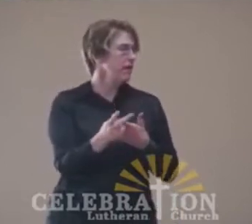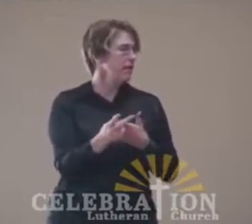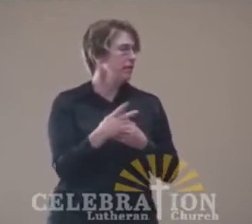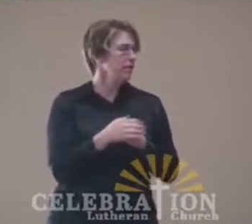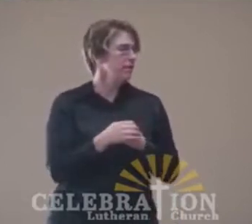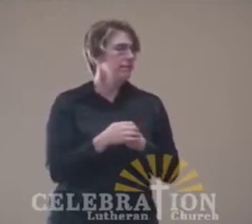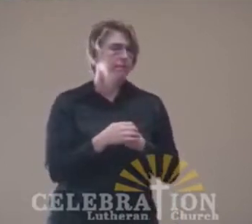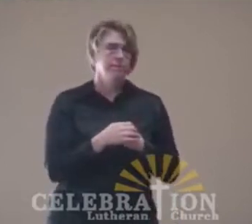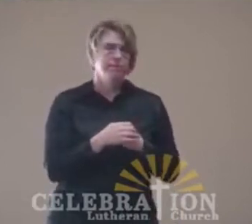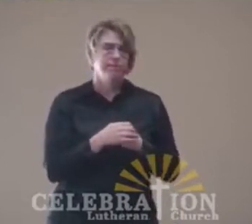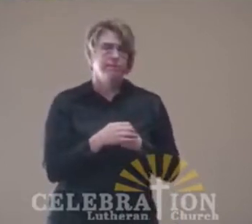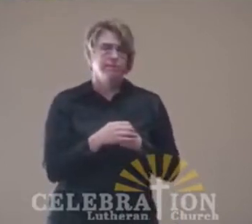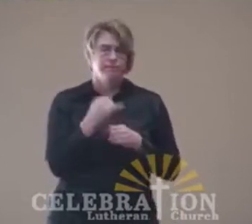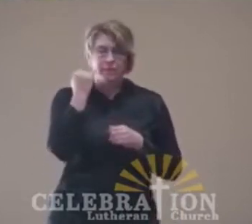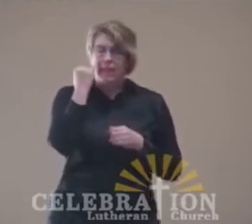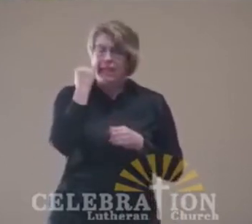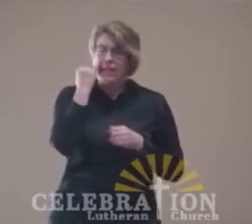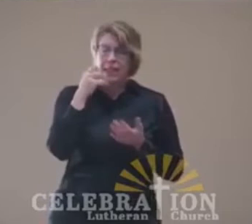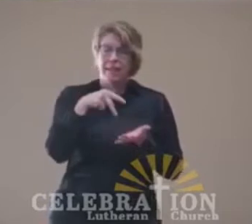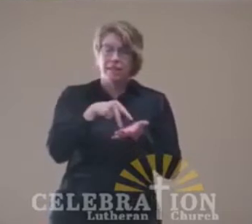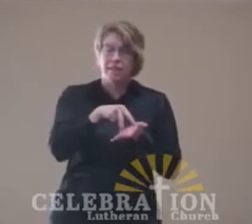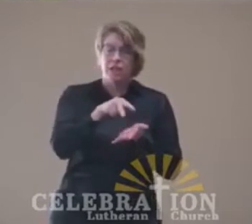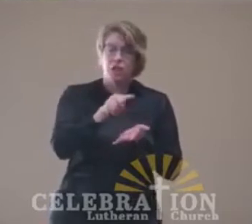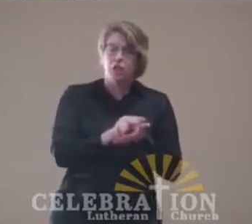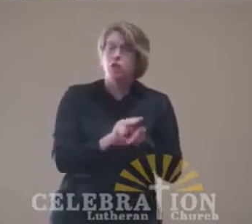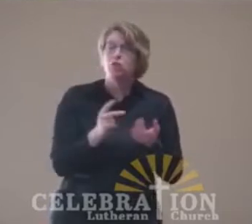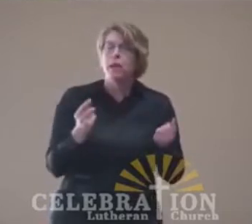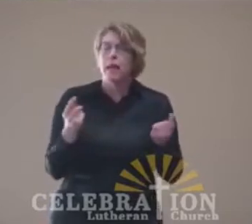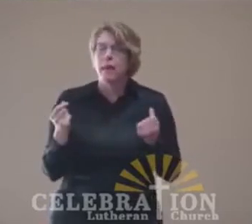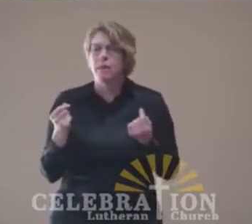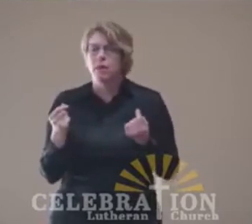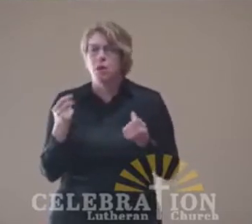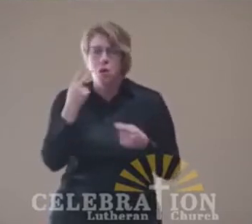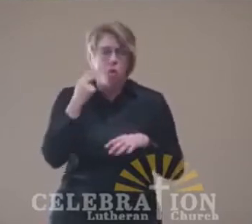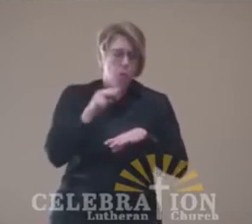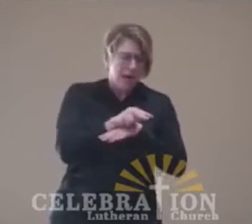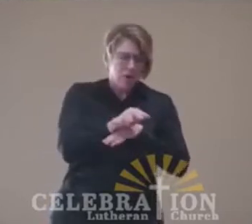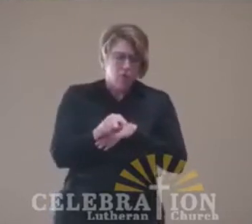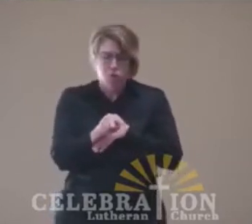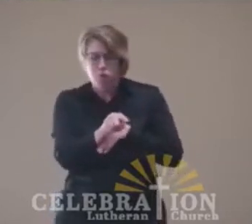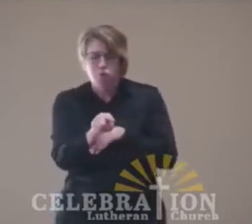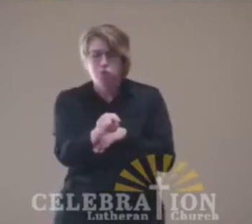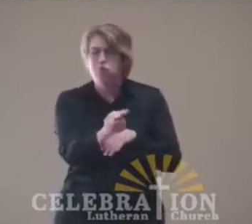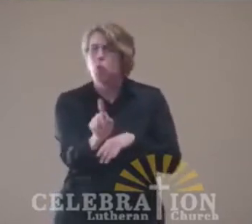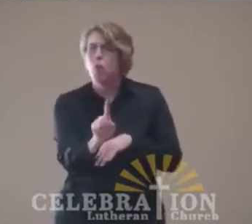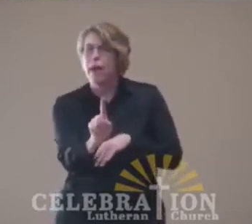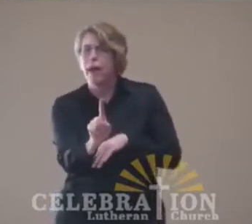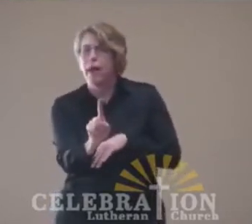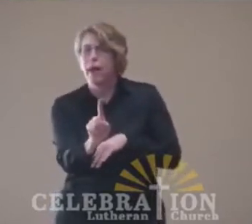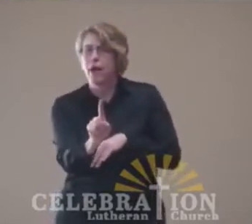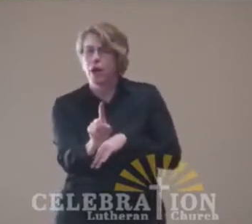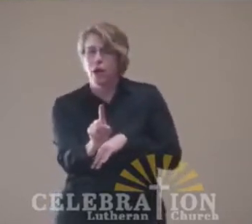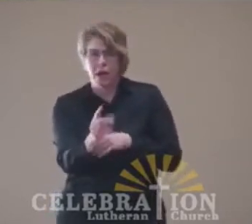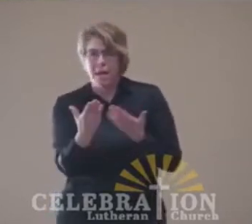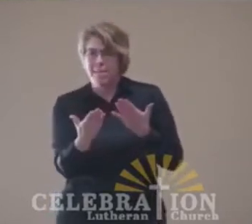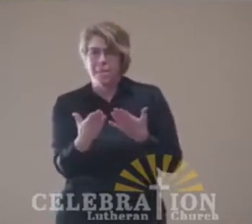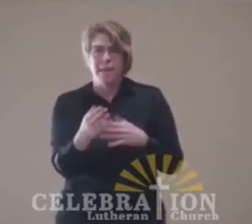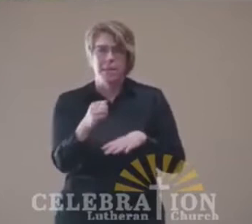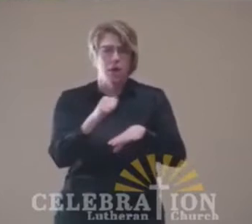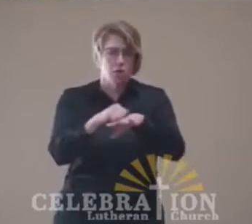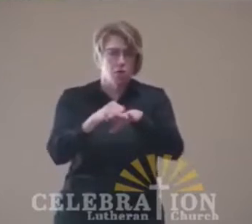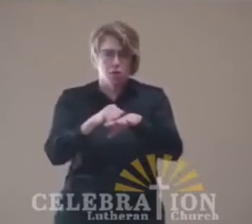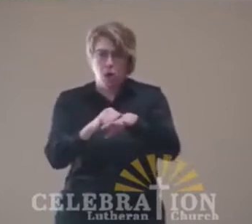What will happen if I lose my footing? Where will I get washed down to? Is it a shallow gravel bar where I can make my way